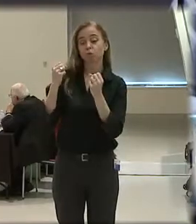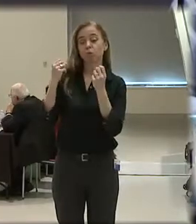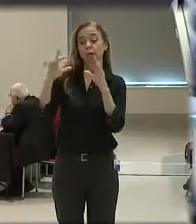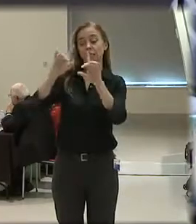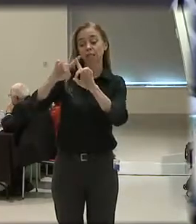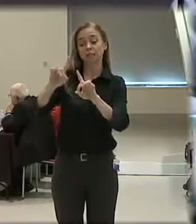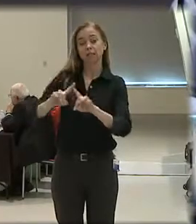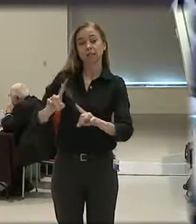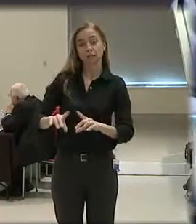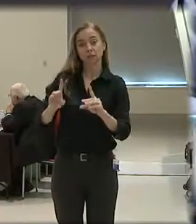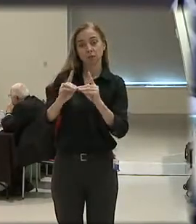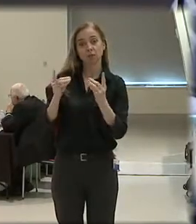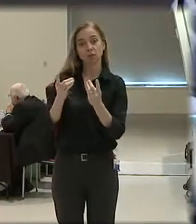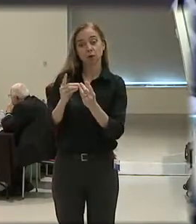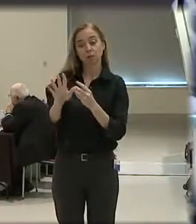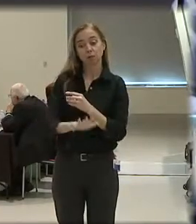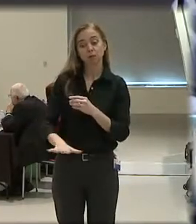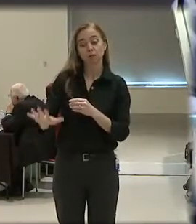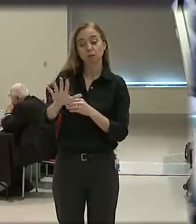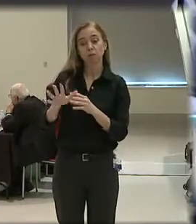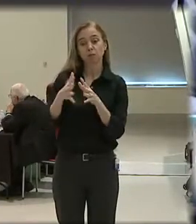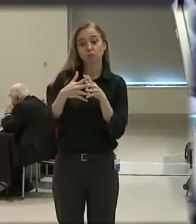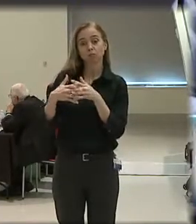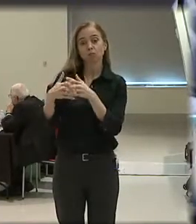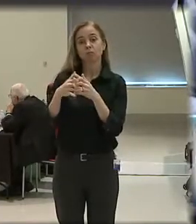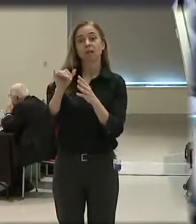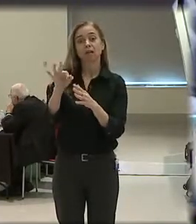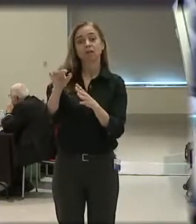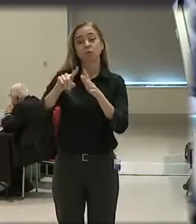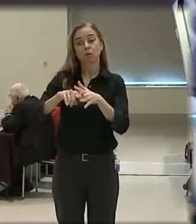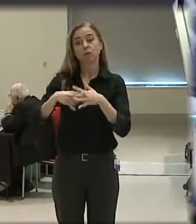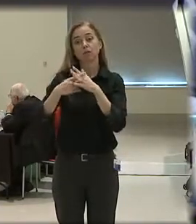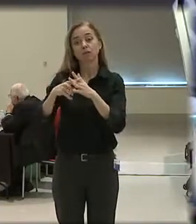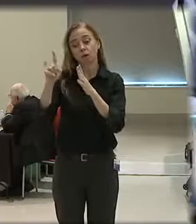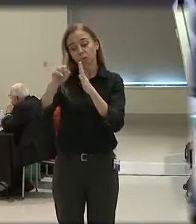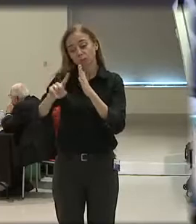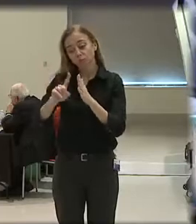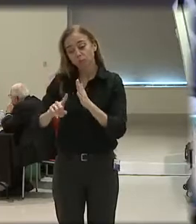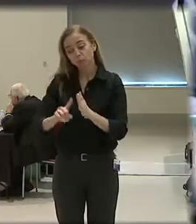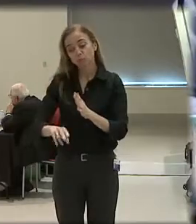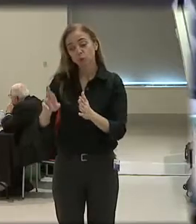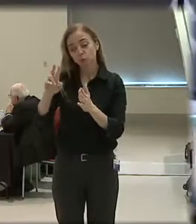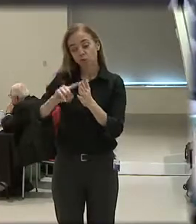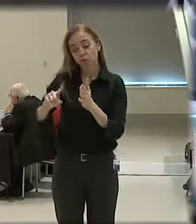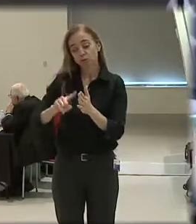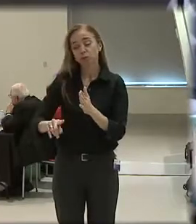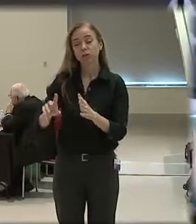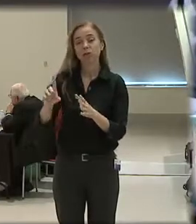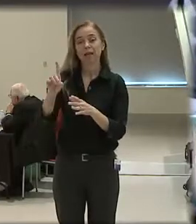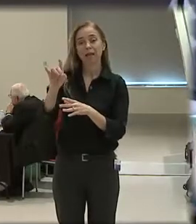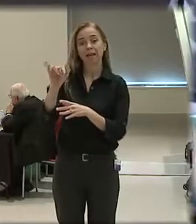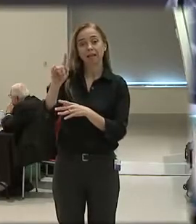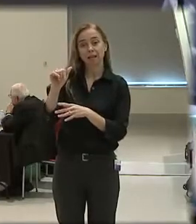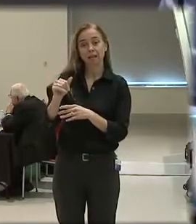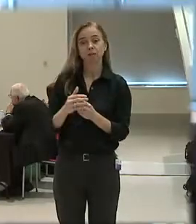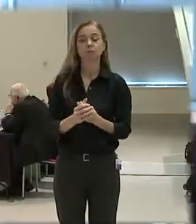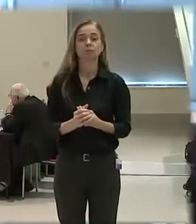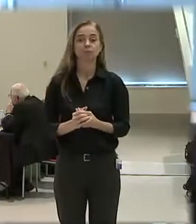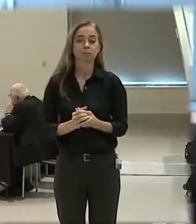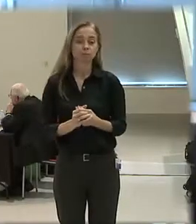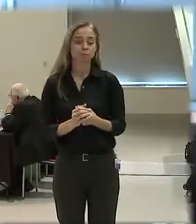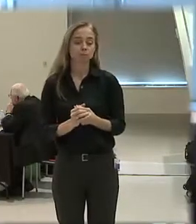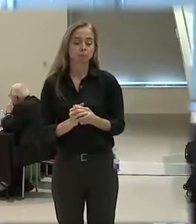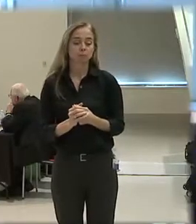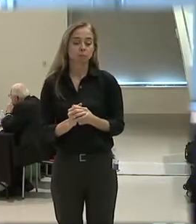across this country if we start looking at the research and the data that has held up, particularly over time? No, that policy,